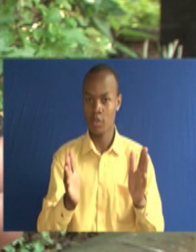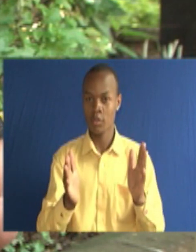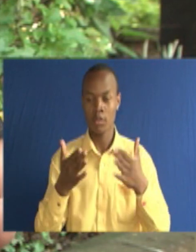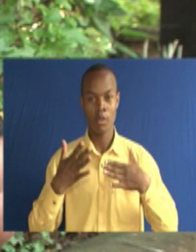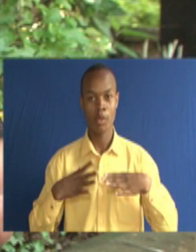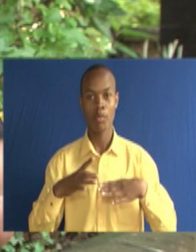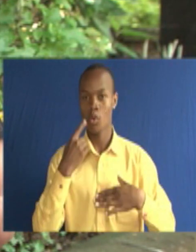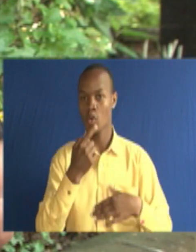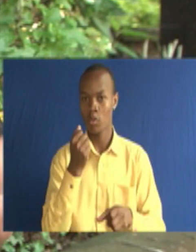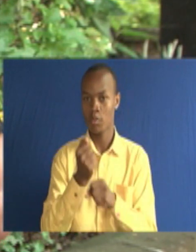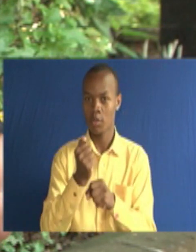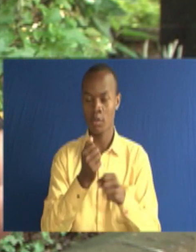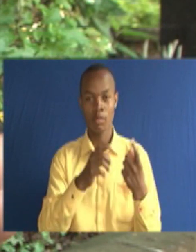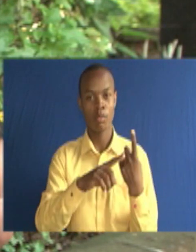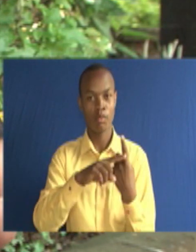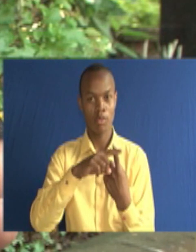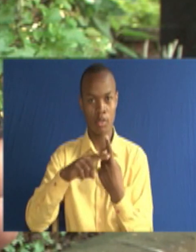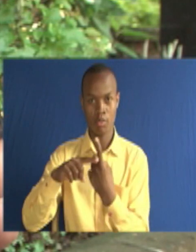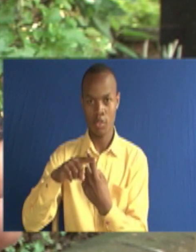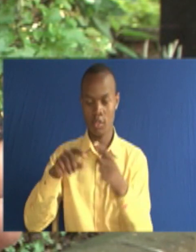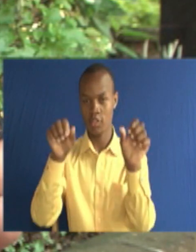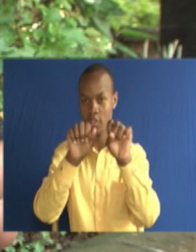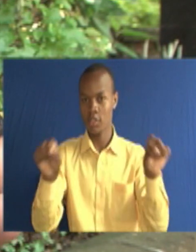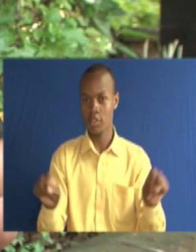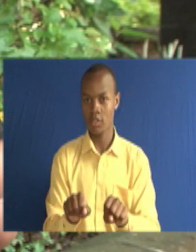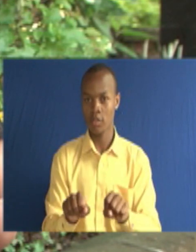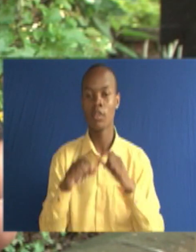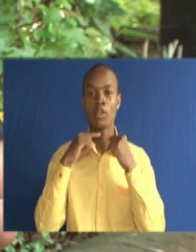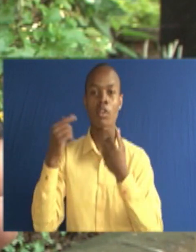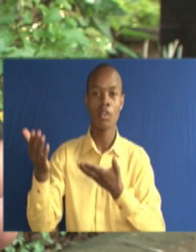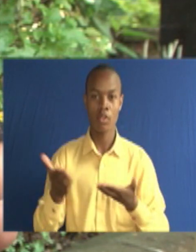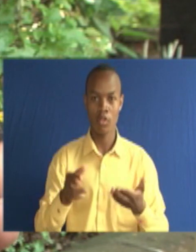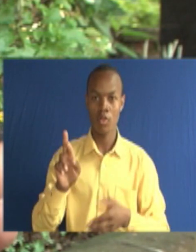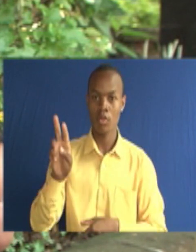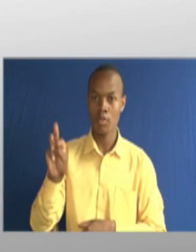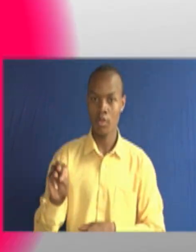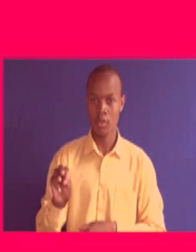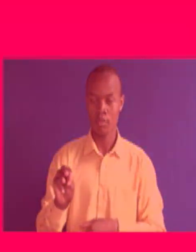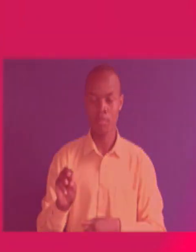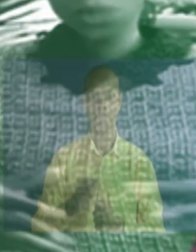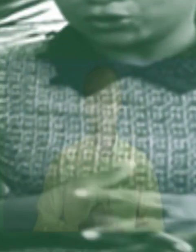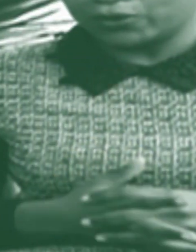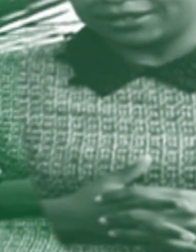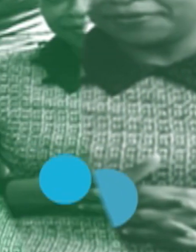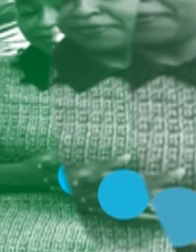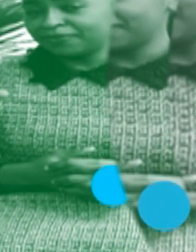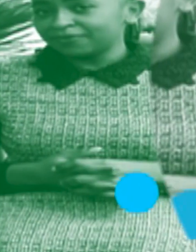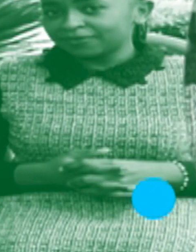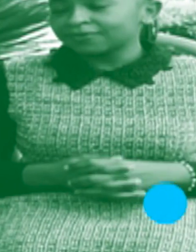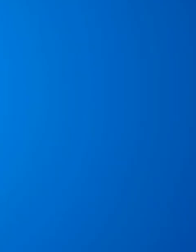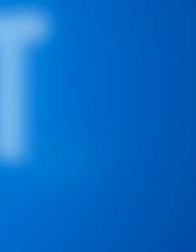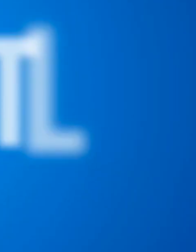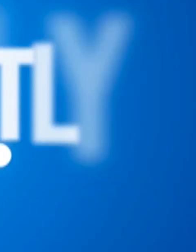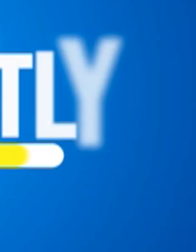are contributing positively to the society i am your host ruth mweni stay tuned because we're differently